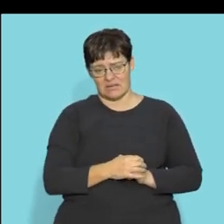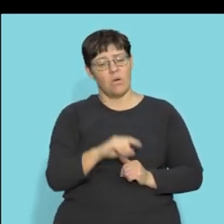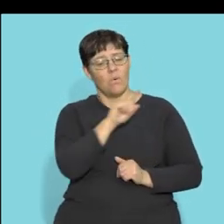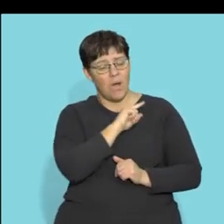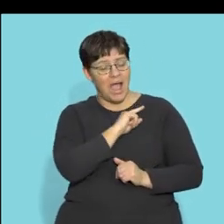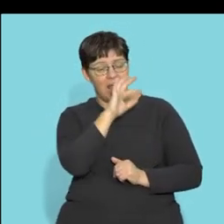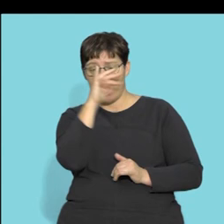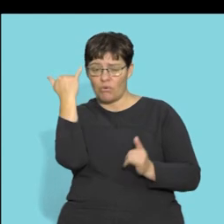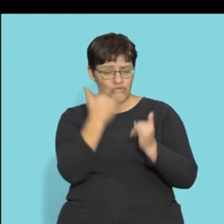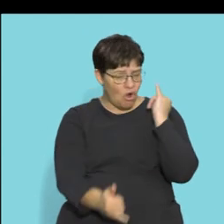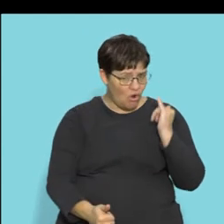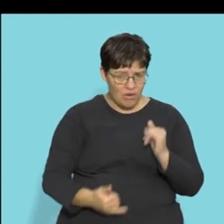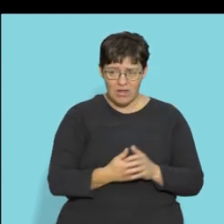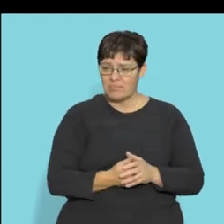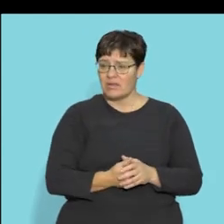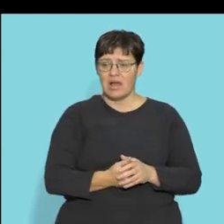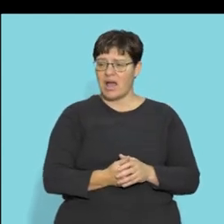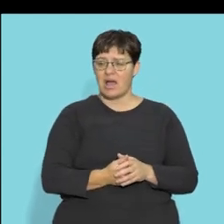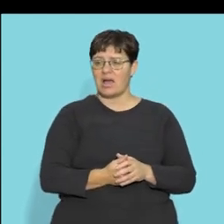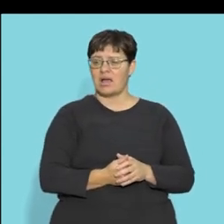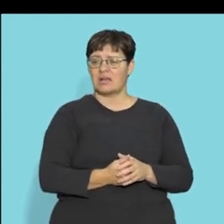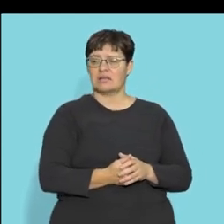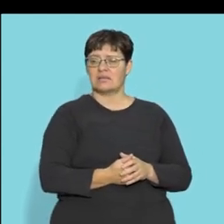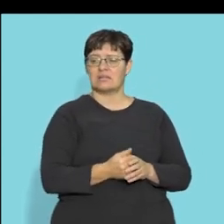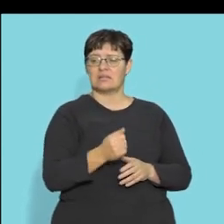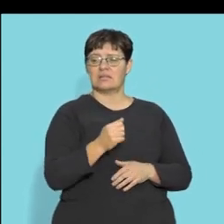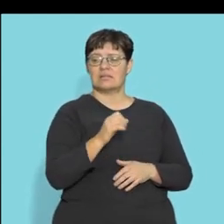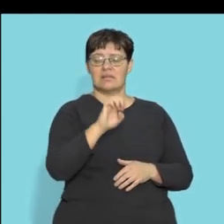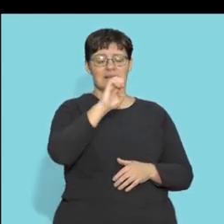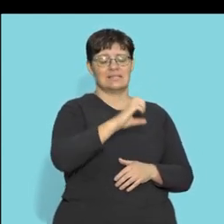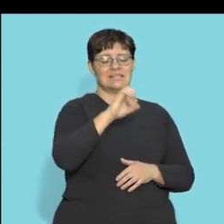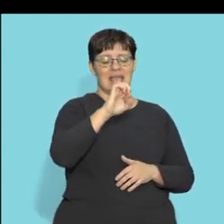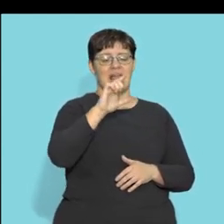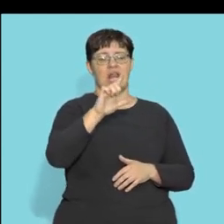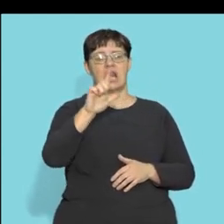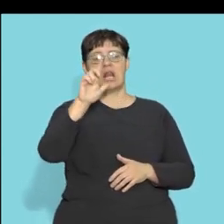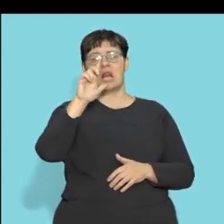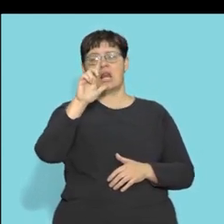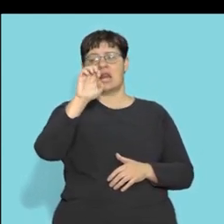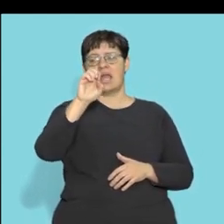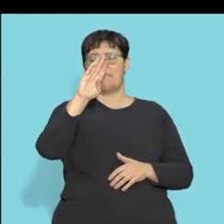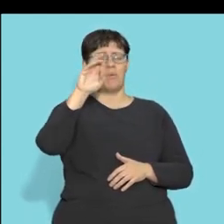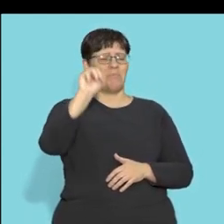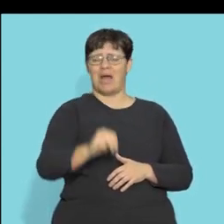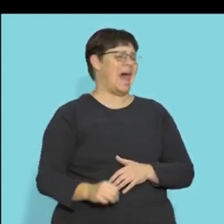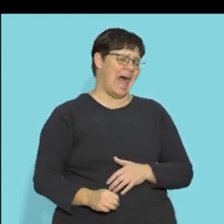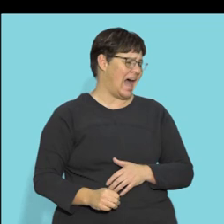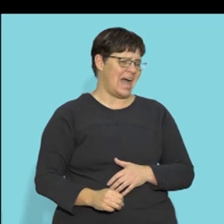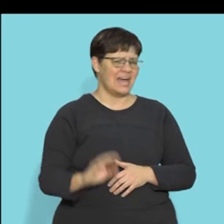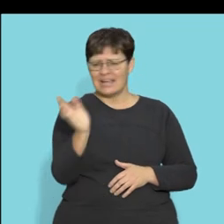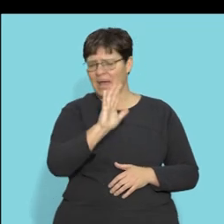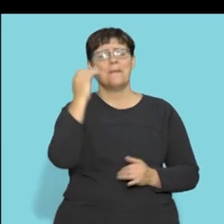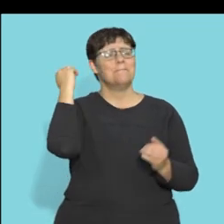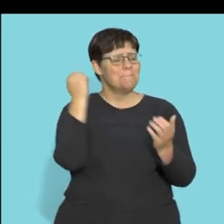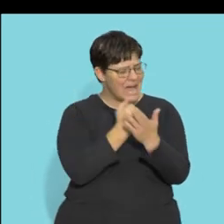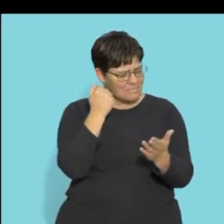with the cerebrum do not make any errors here don't say cella boom i don't know i'm telling you i've